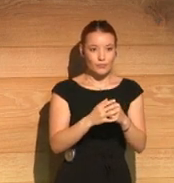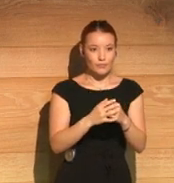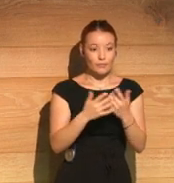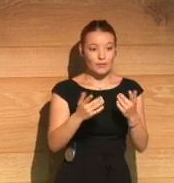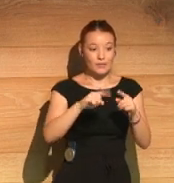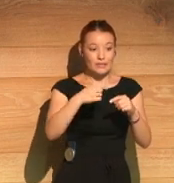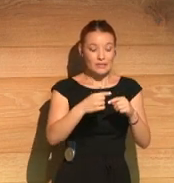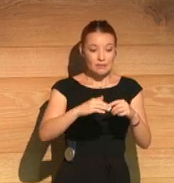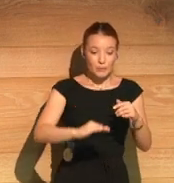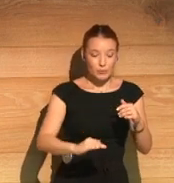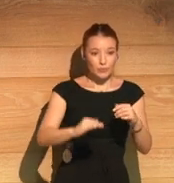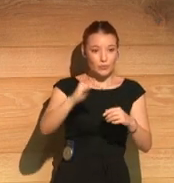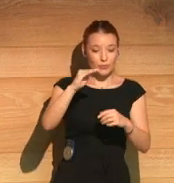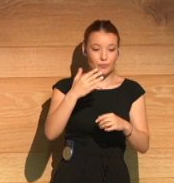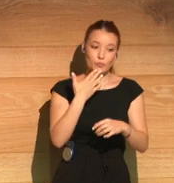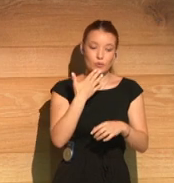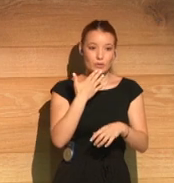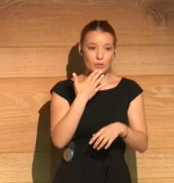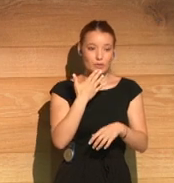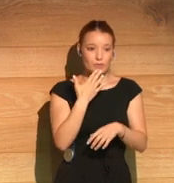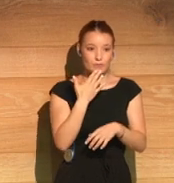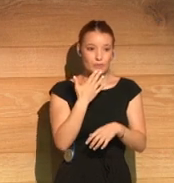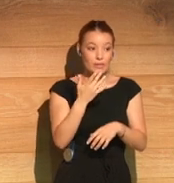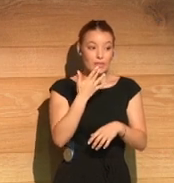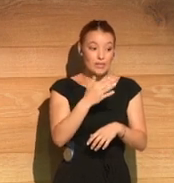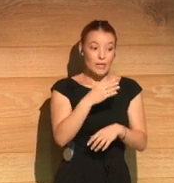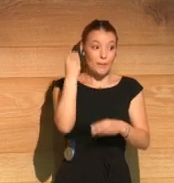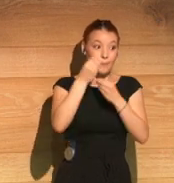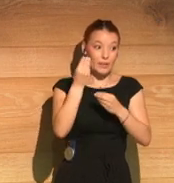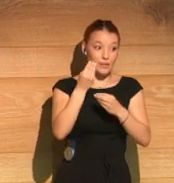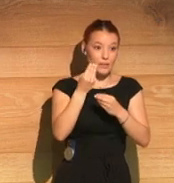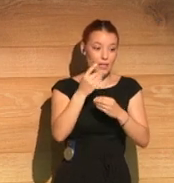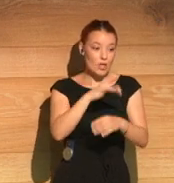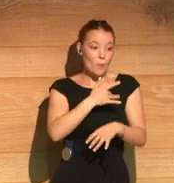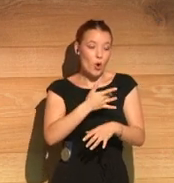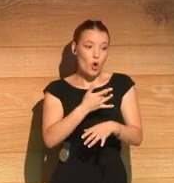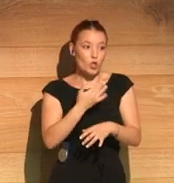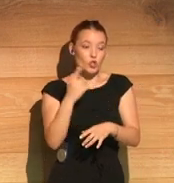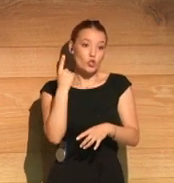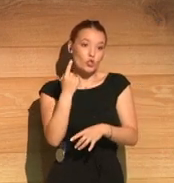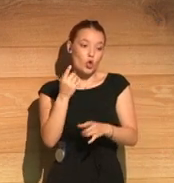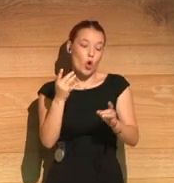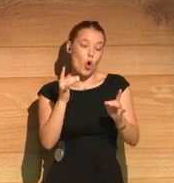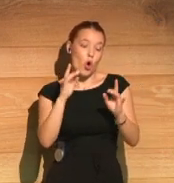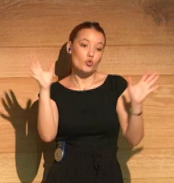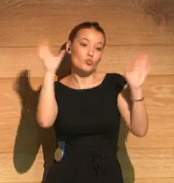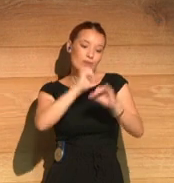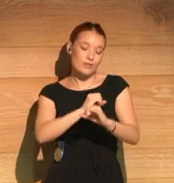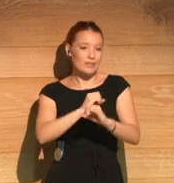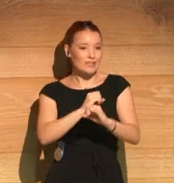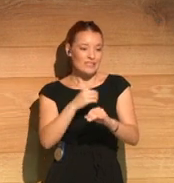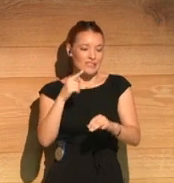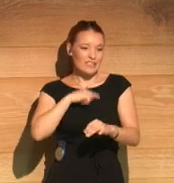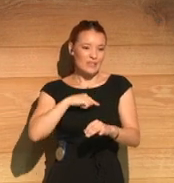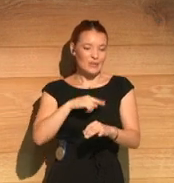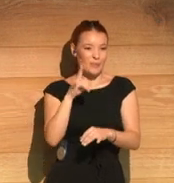pursued in the dark, then it makes you feel quite bad about yourself, I think. It makes you